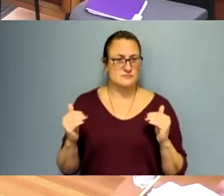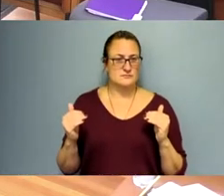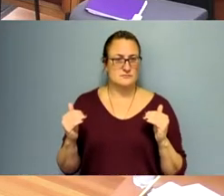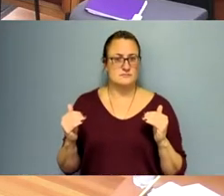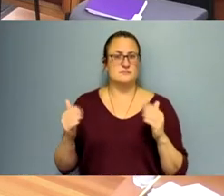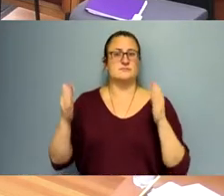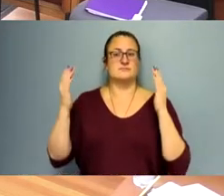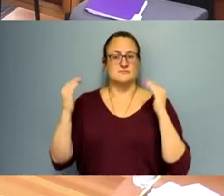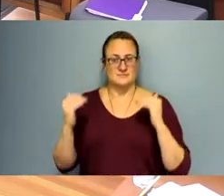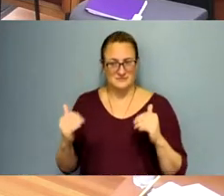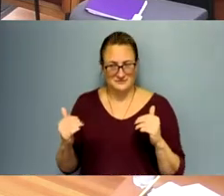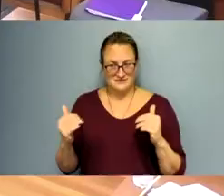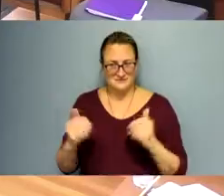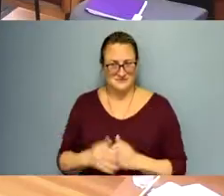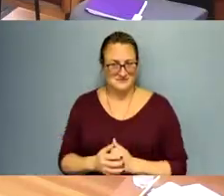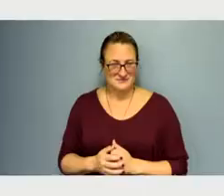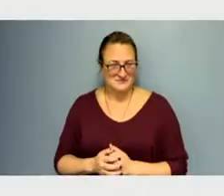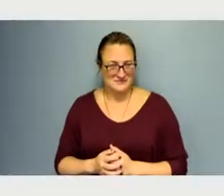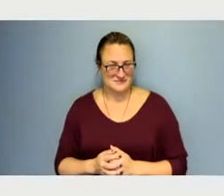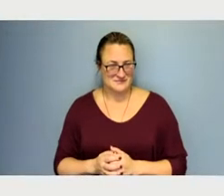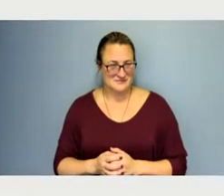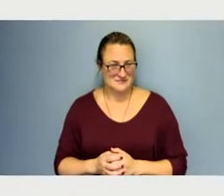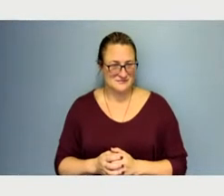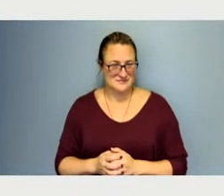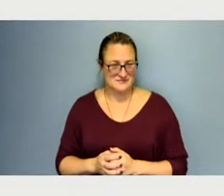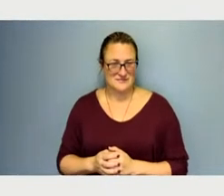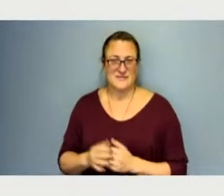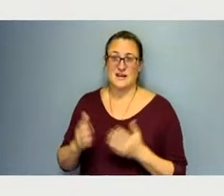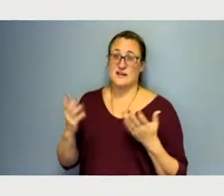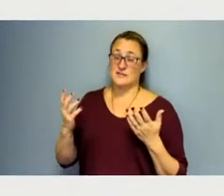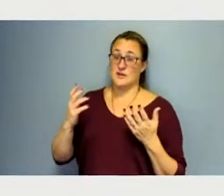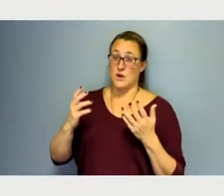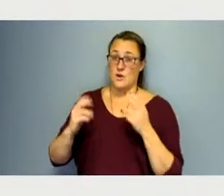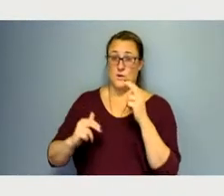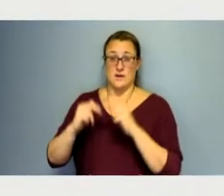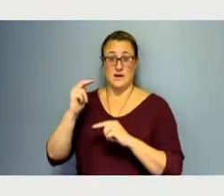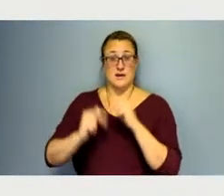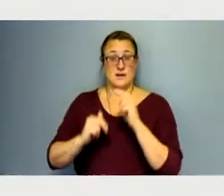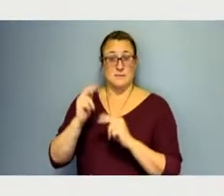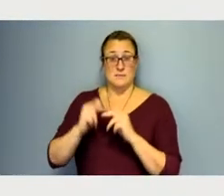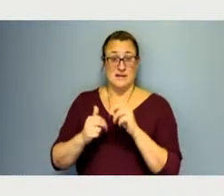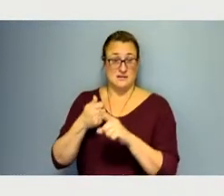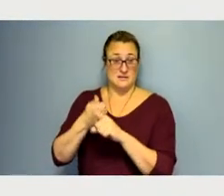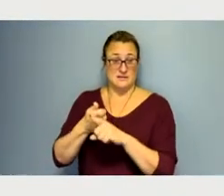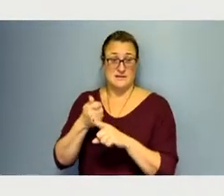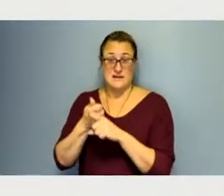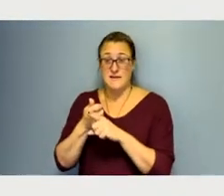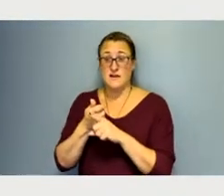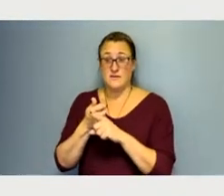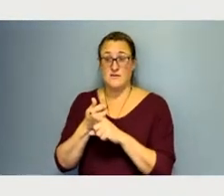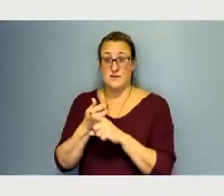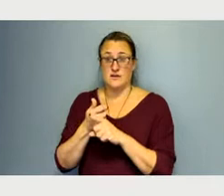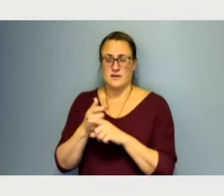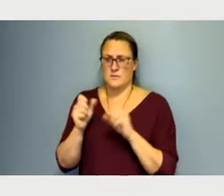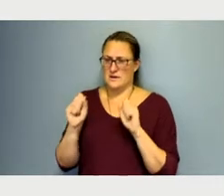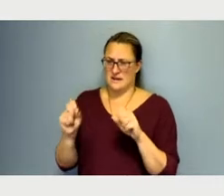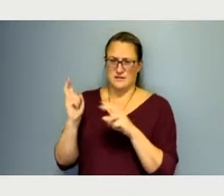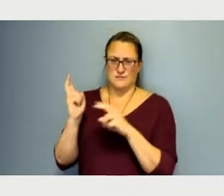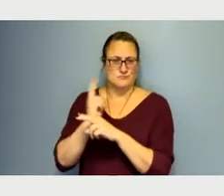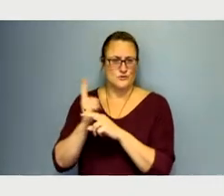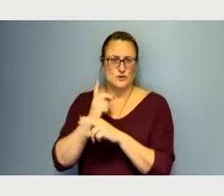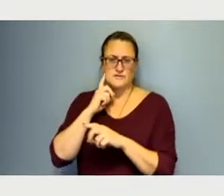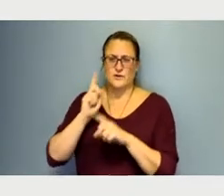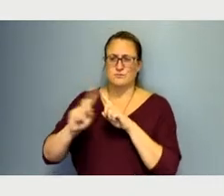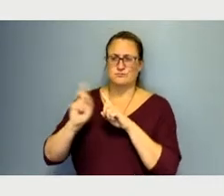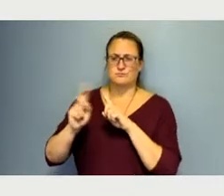next one. It is, it is a facility that we hope will have a level of versatility and be